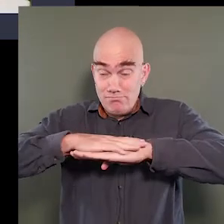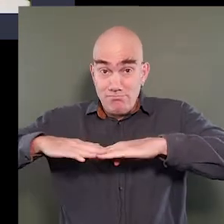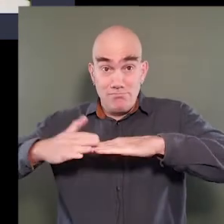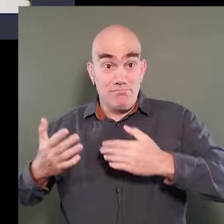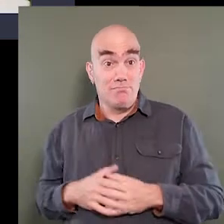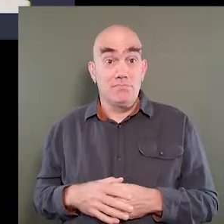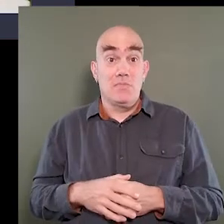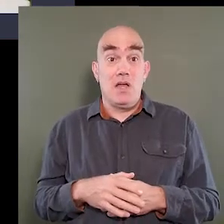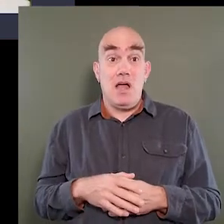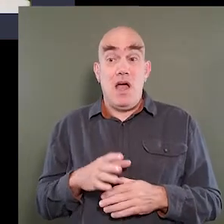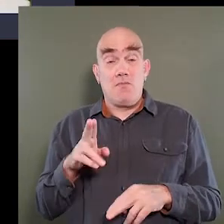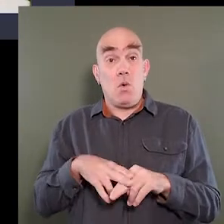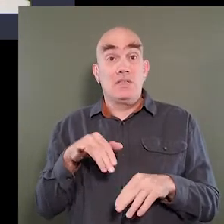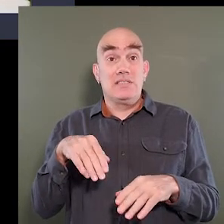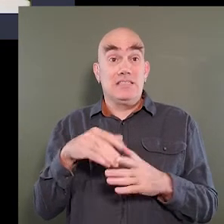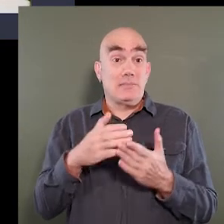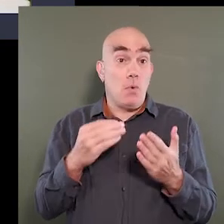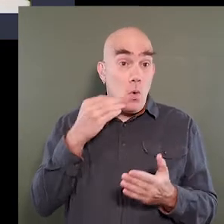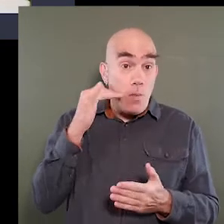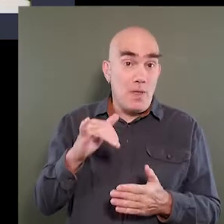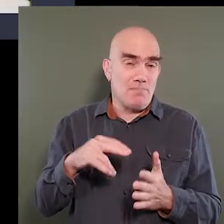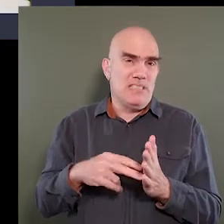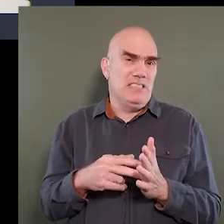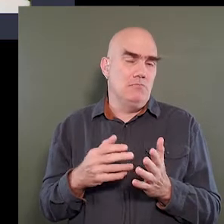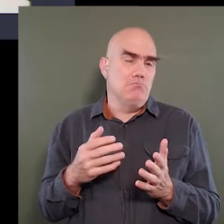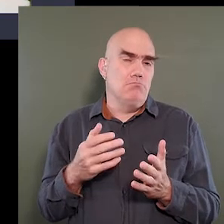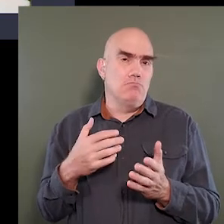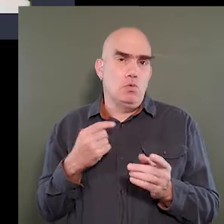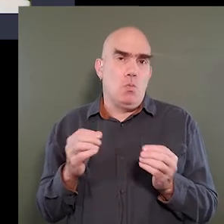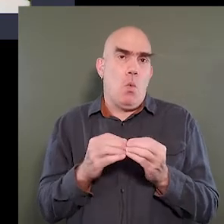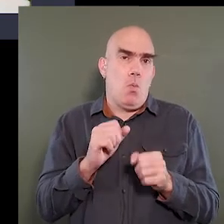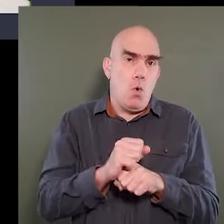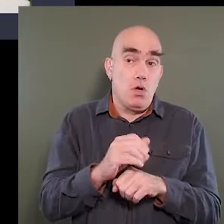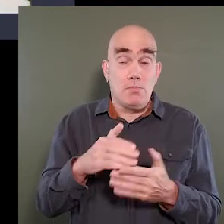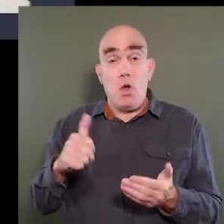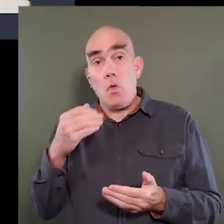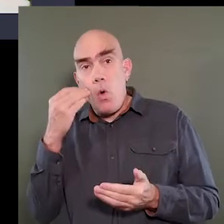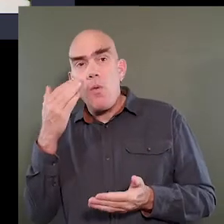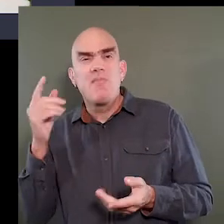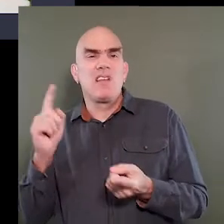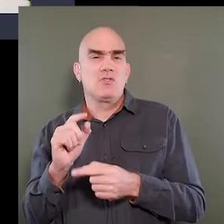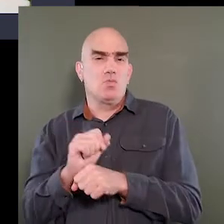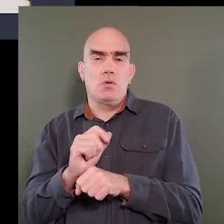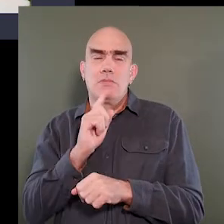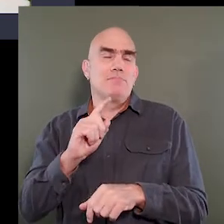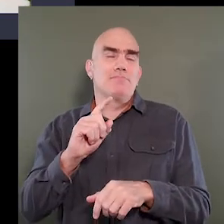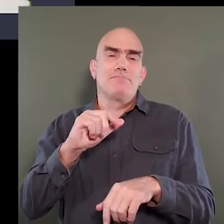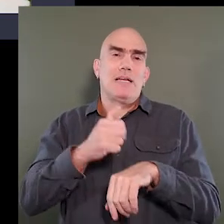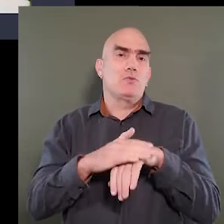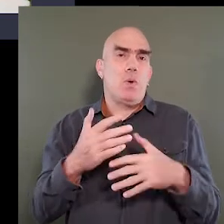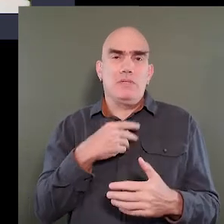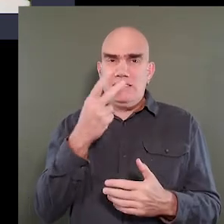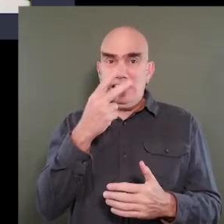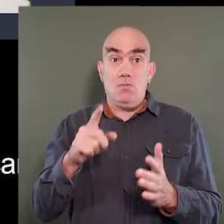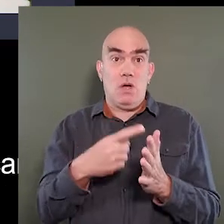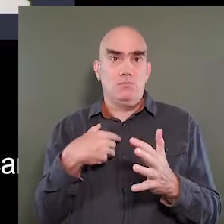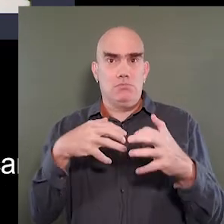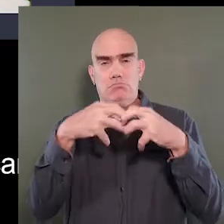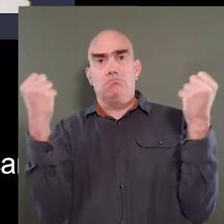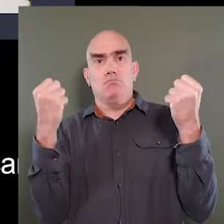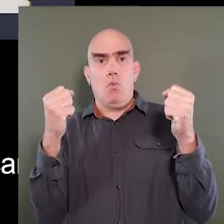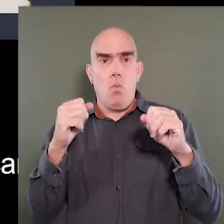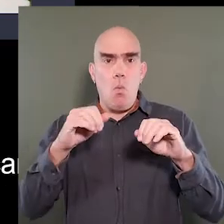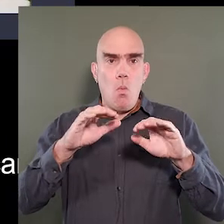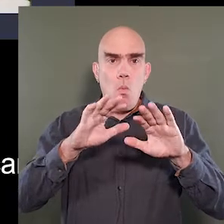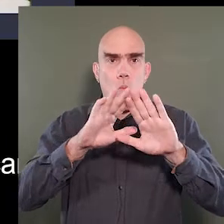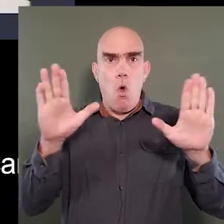that in some homes mean we're doing more work and in other homes we're doing less work and that's really based on what we see in moments we open the walls. So, in this